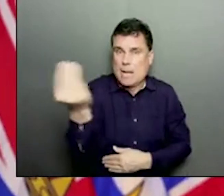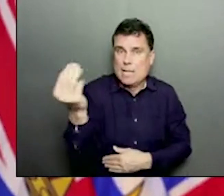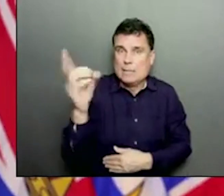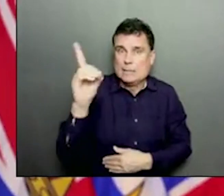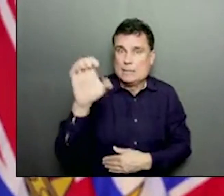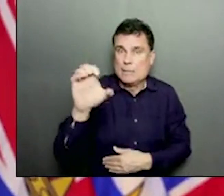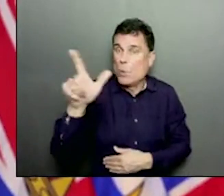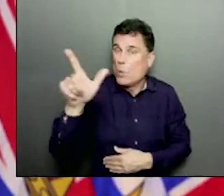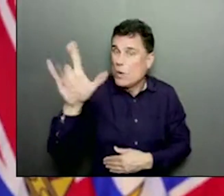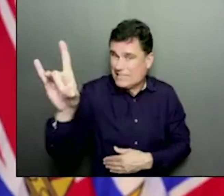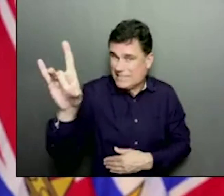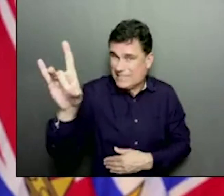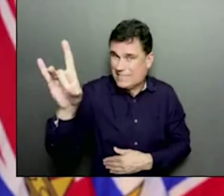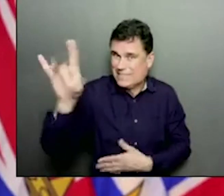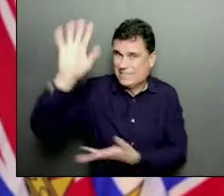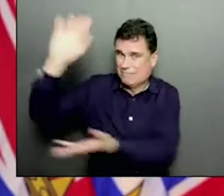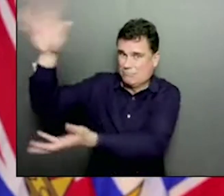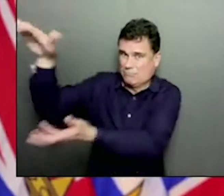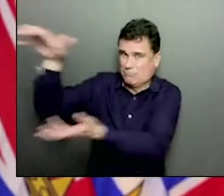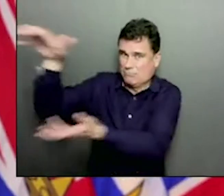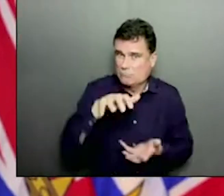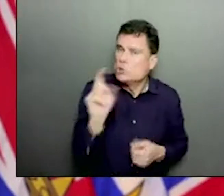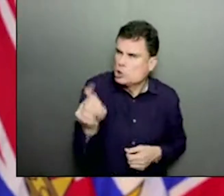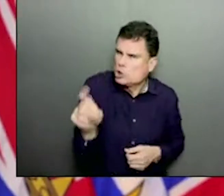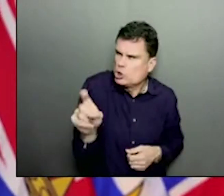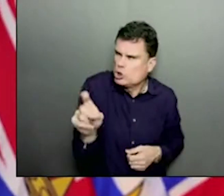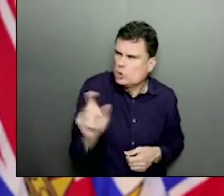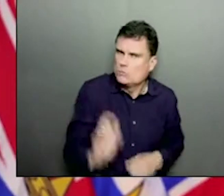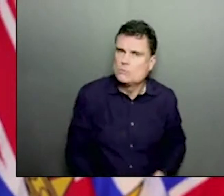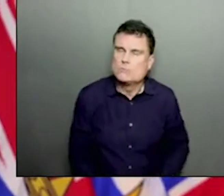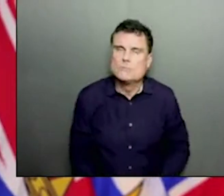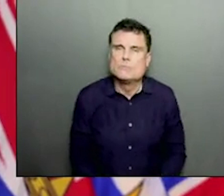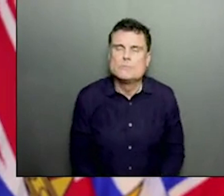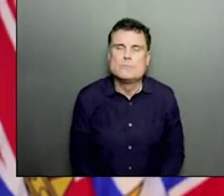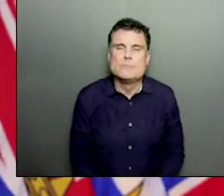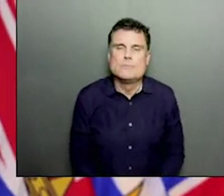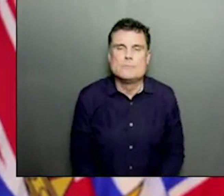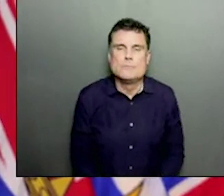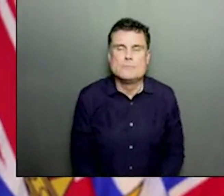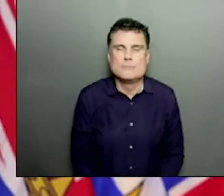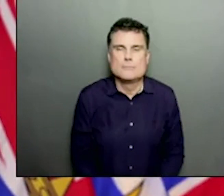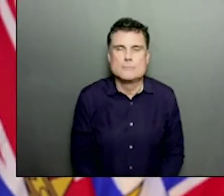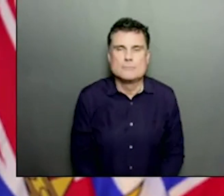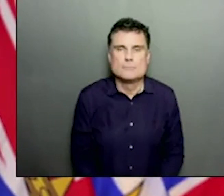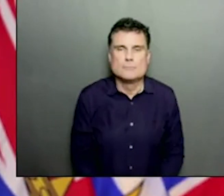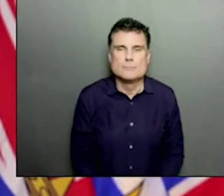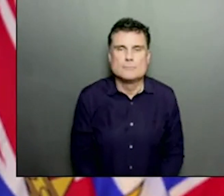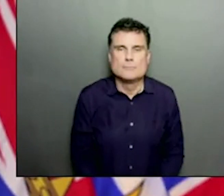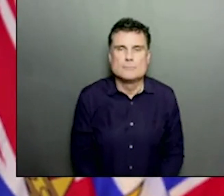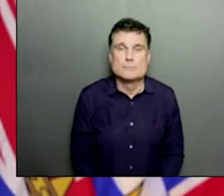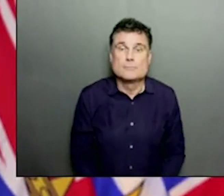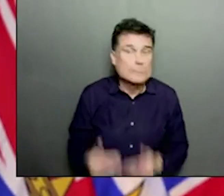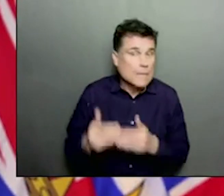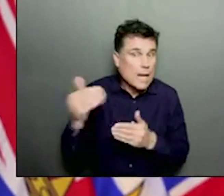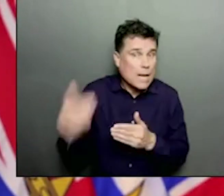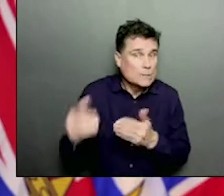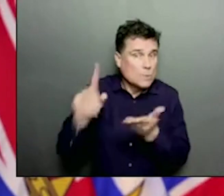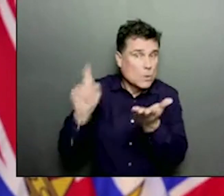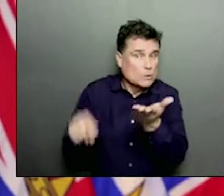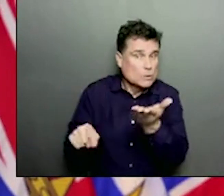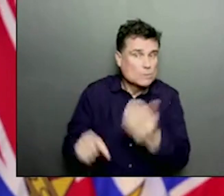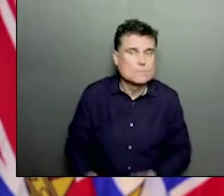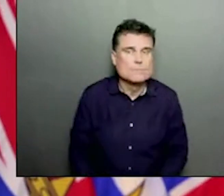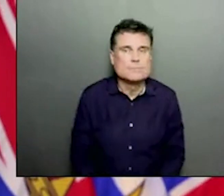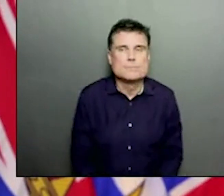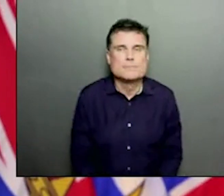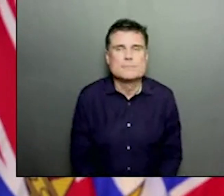Hi, Dr. Henry. I want to ask you some questions about the vaccination program as well. I've